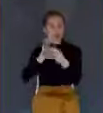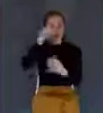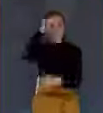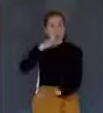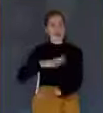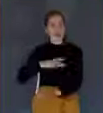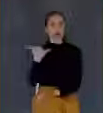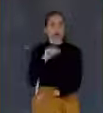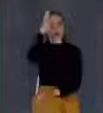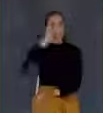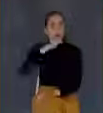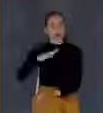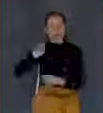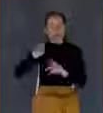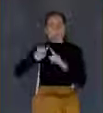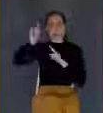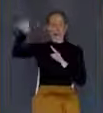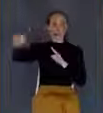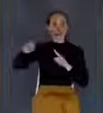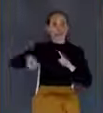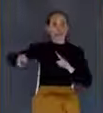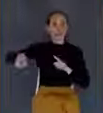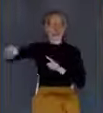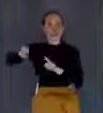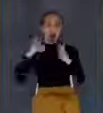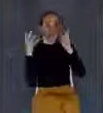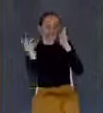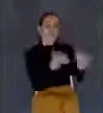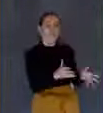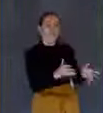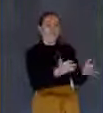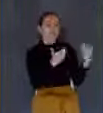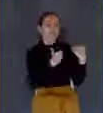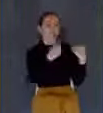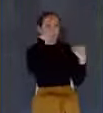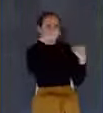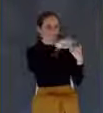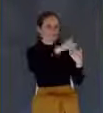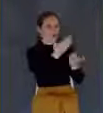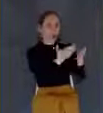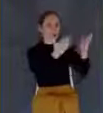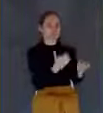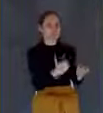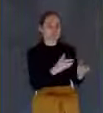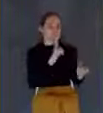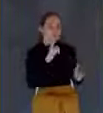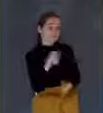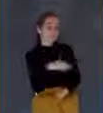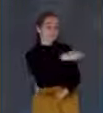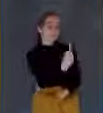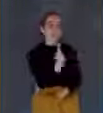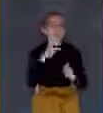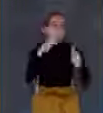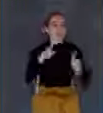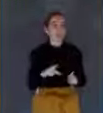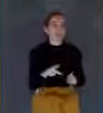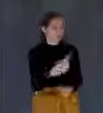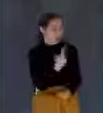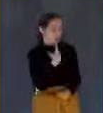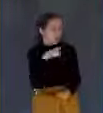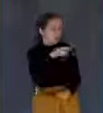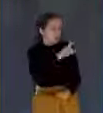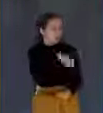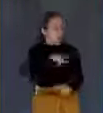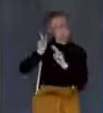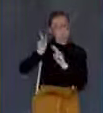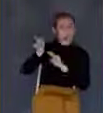to his servants and to every man his work, and commanded the porter to watch. Watch ye therefore, for ye